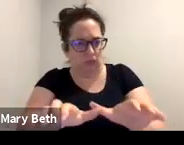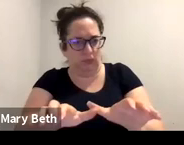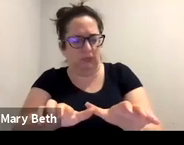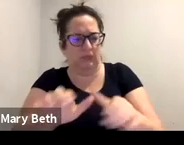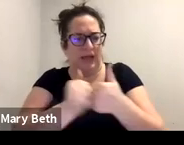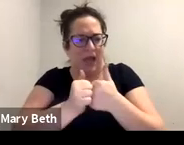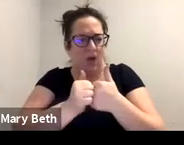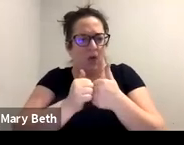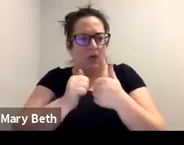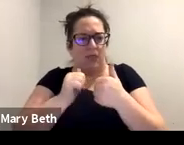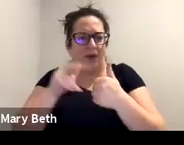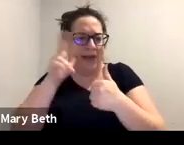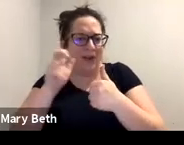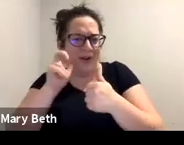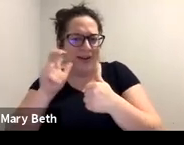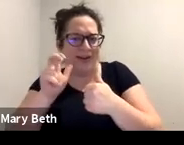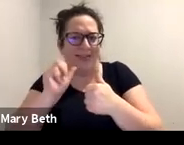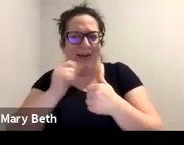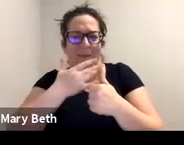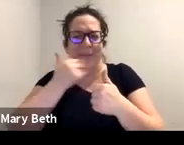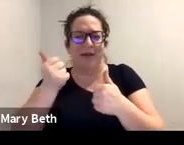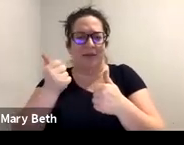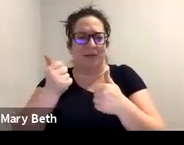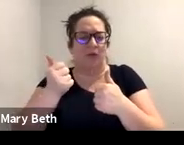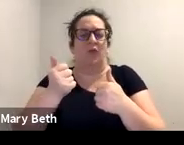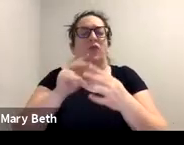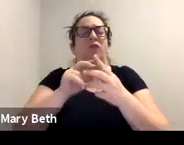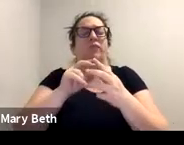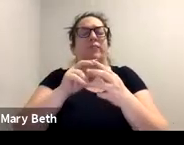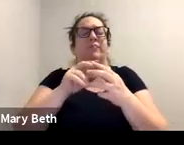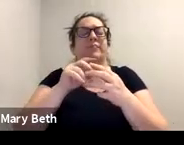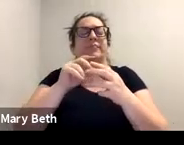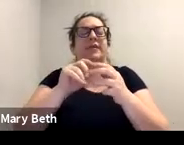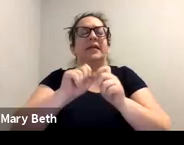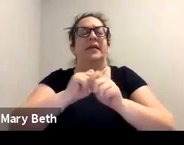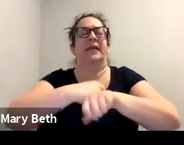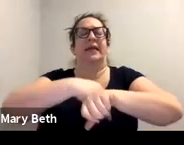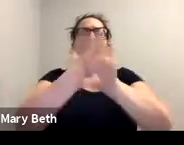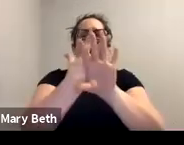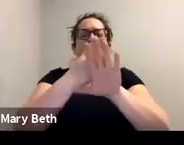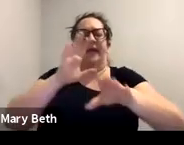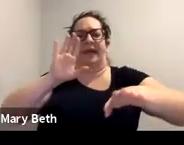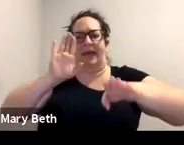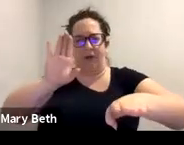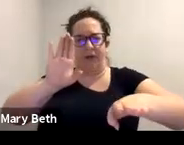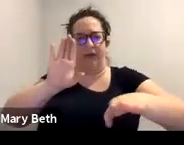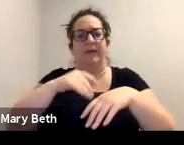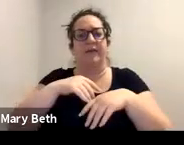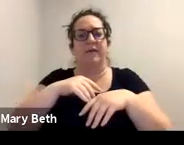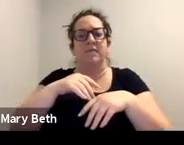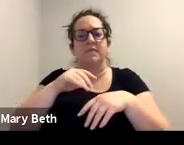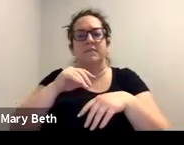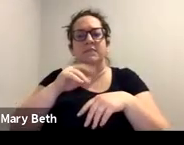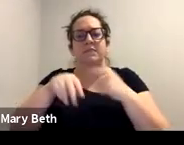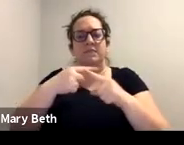Um, so, uh, we actually have a handout on this too that I'll make sure to share with Michelle, but I wanted to put it up on this